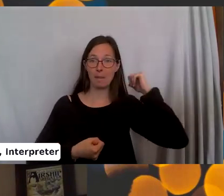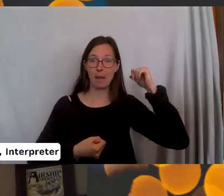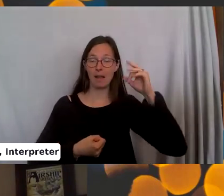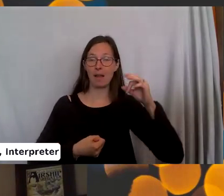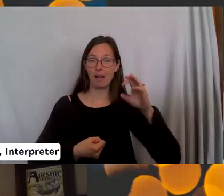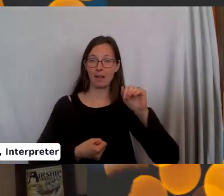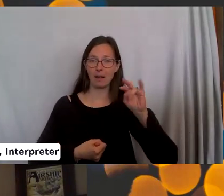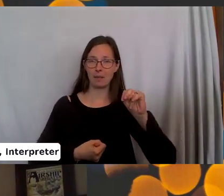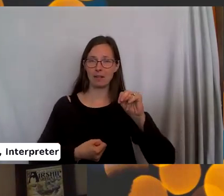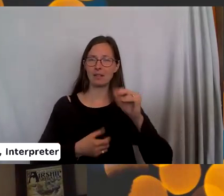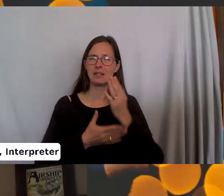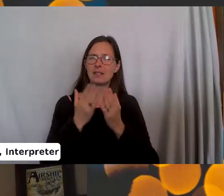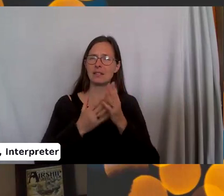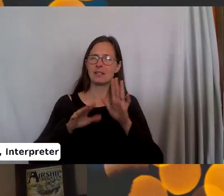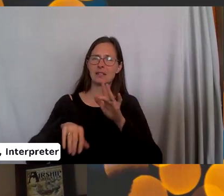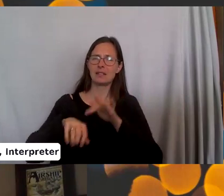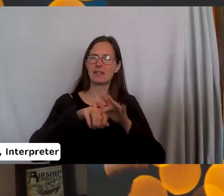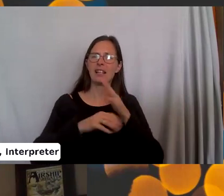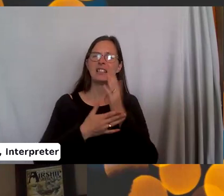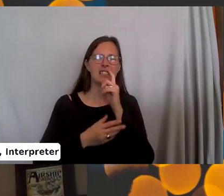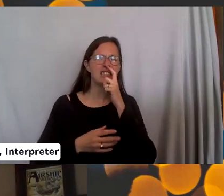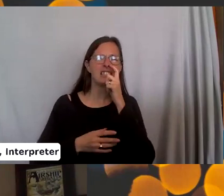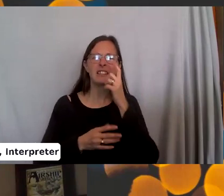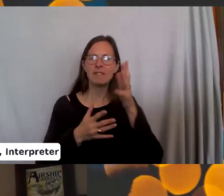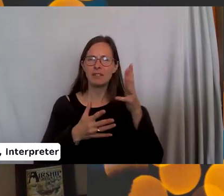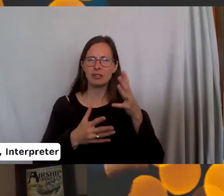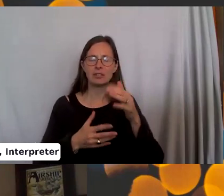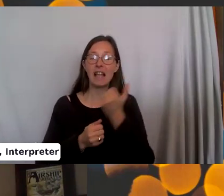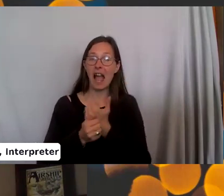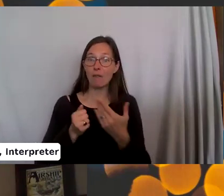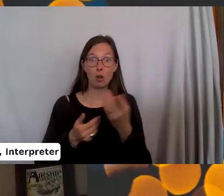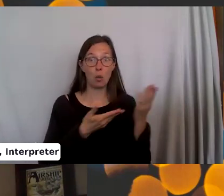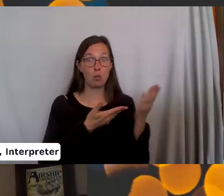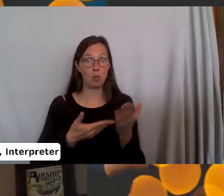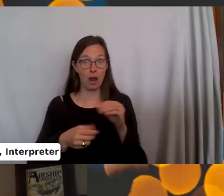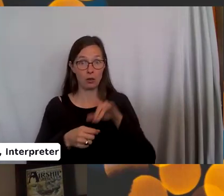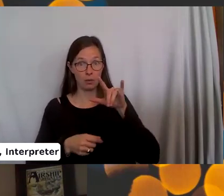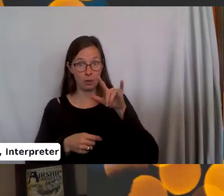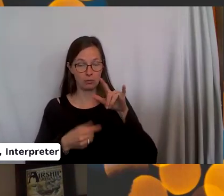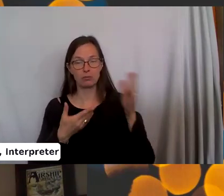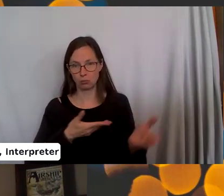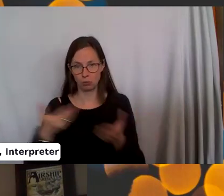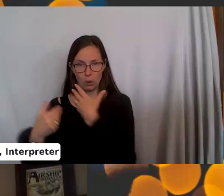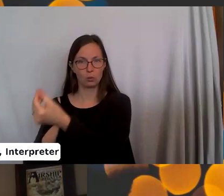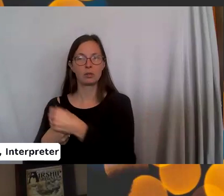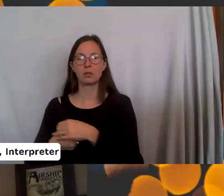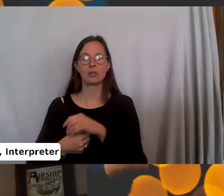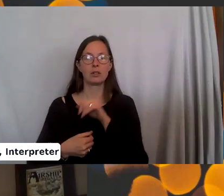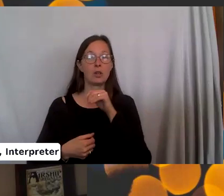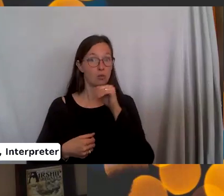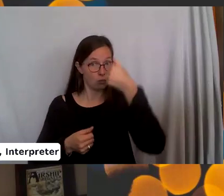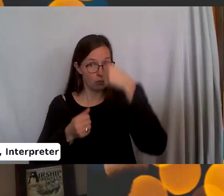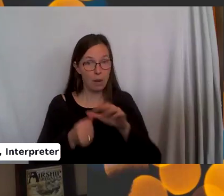Stop picking your nose, please. Would just leave. you call everything you brought on board with you? Yeah. Don't forget your cell phones and your stuff. And your knitting.